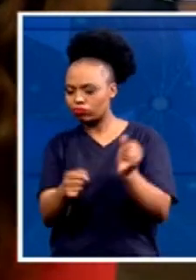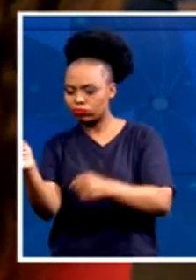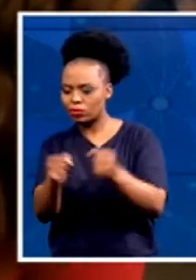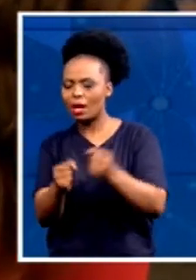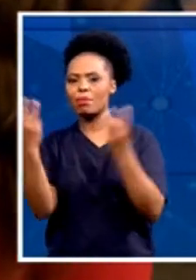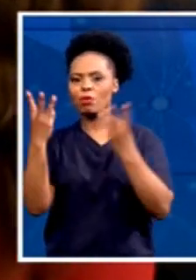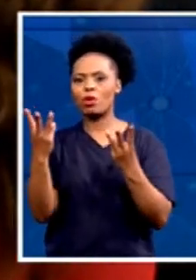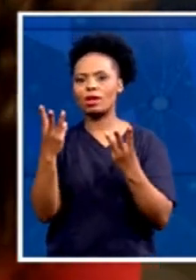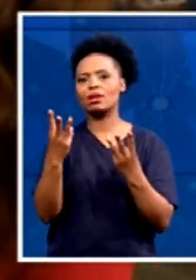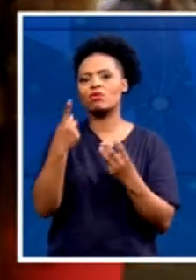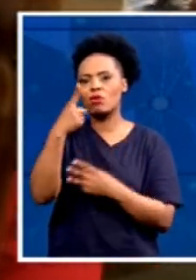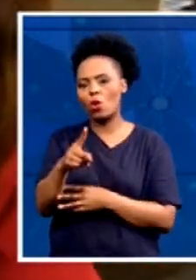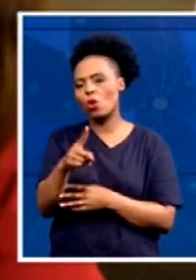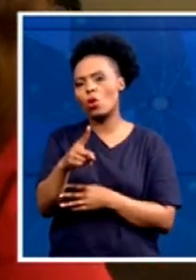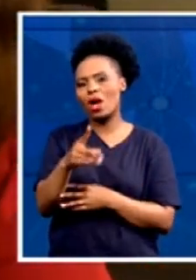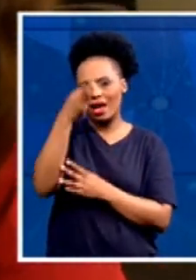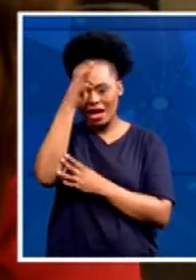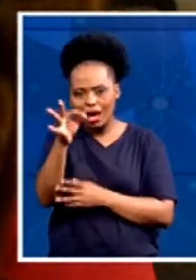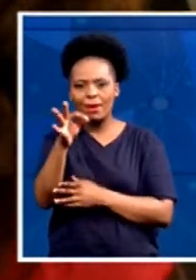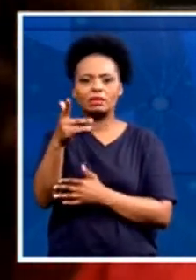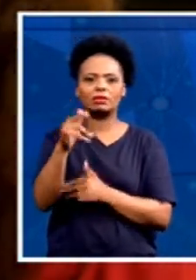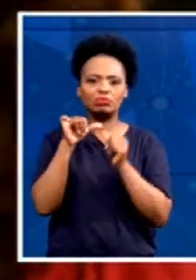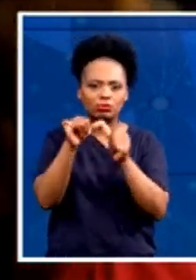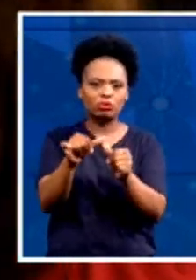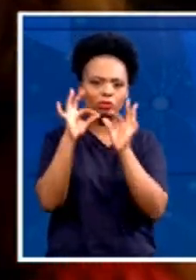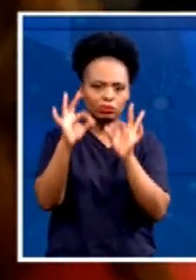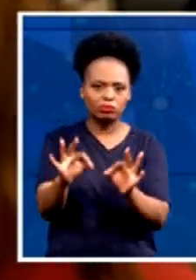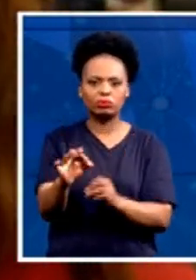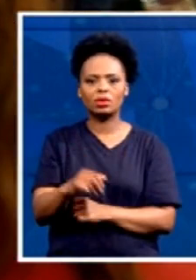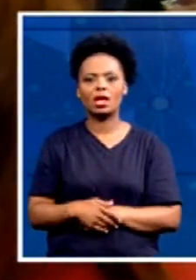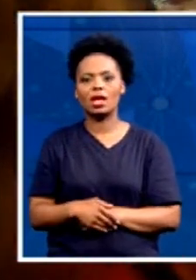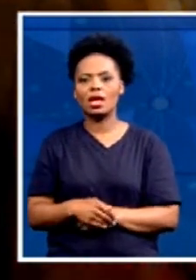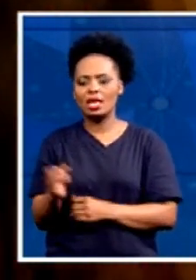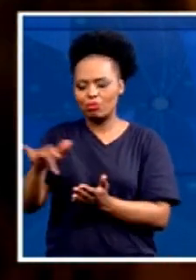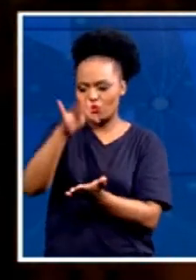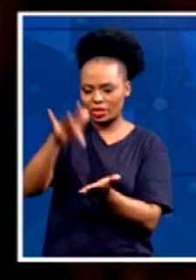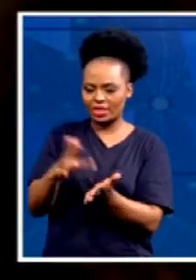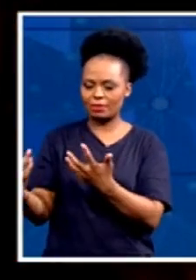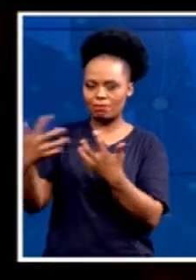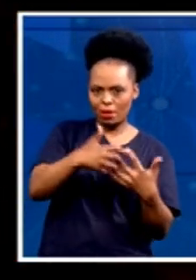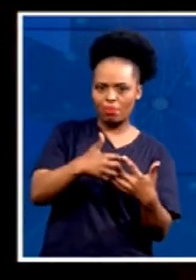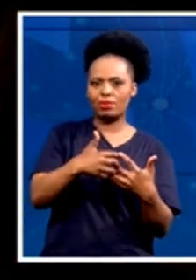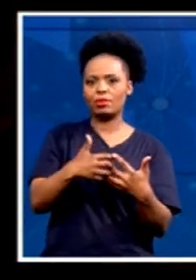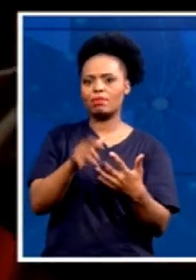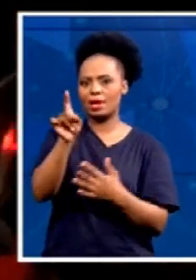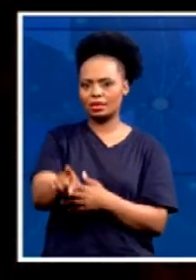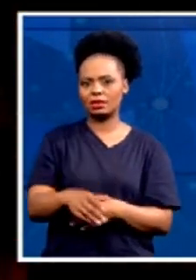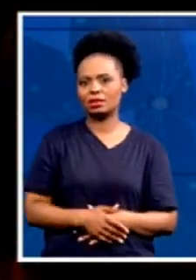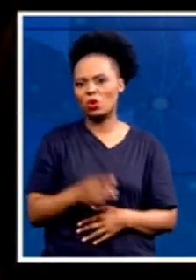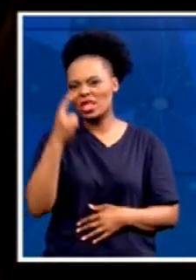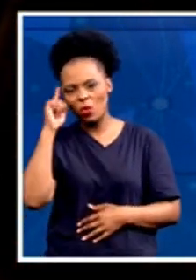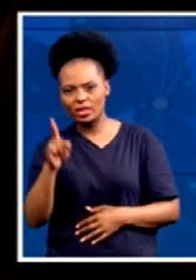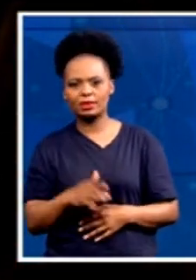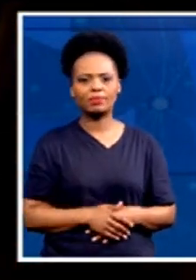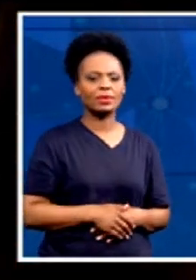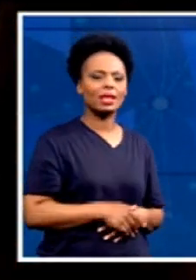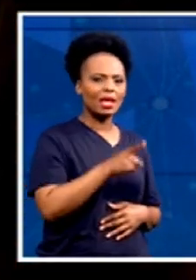the